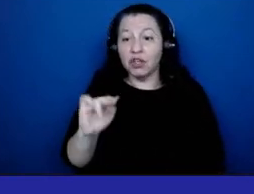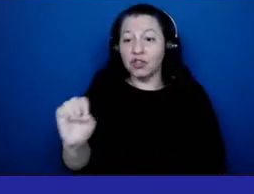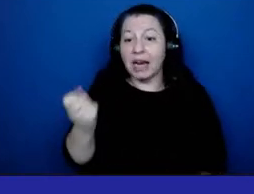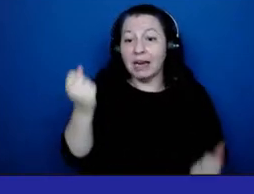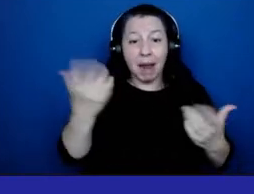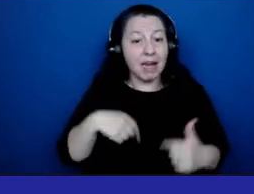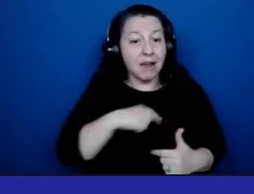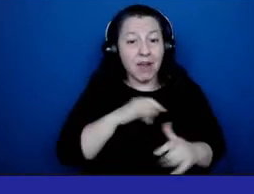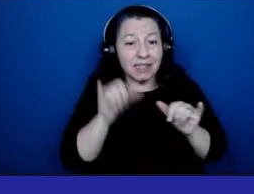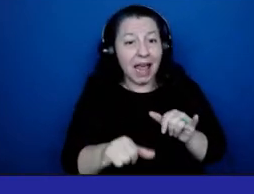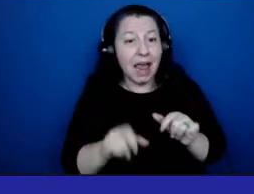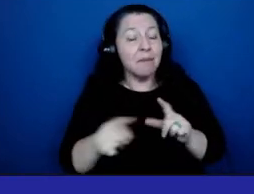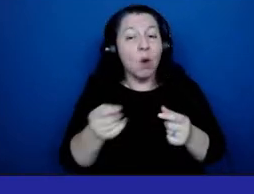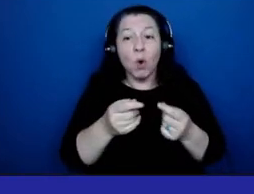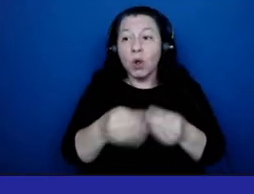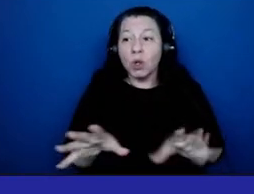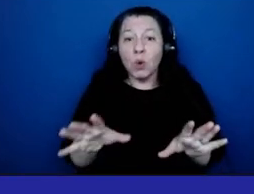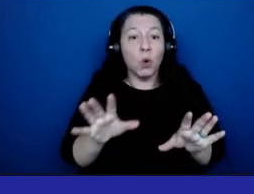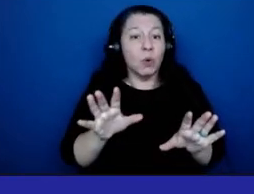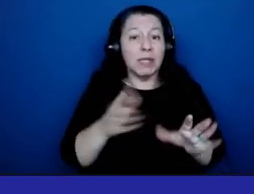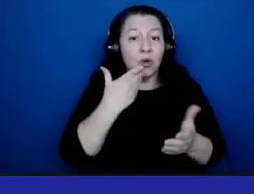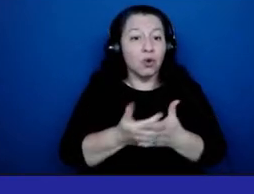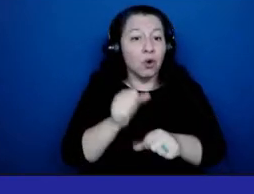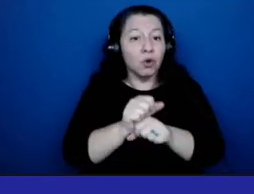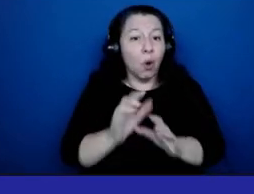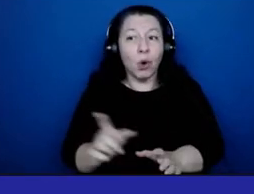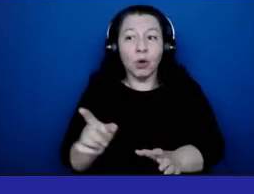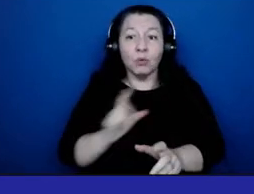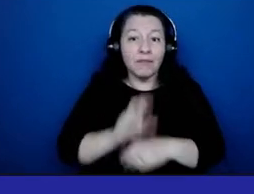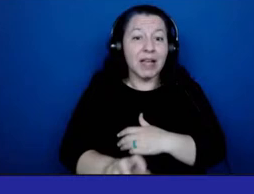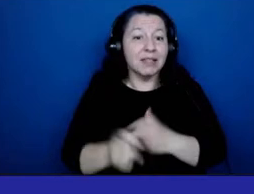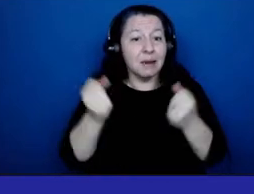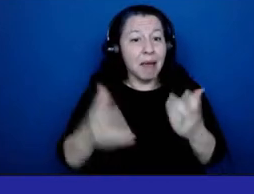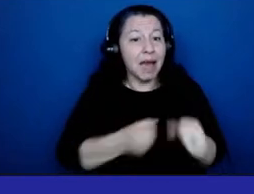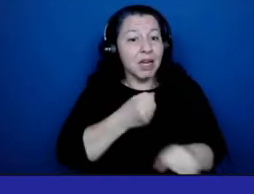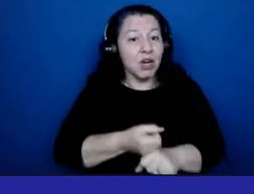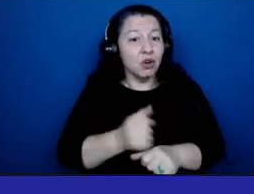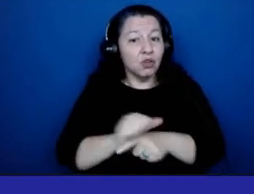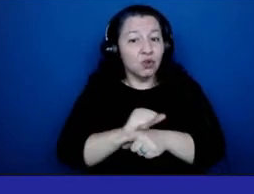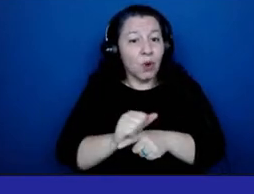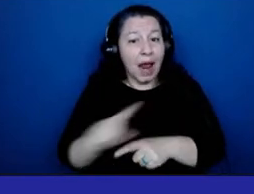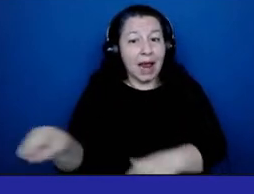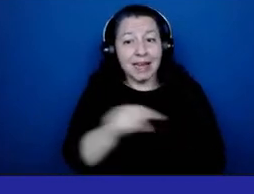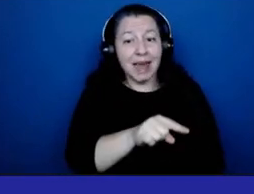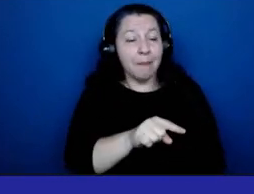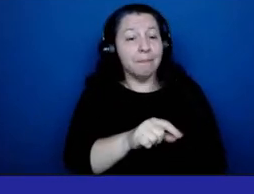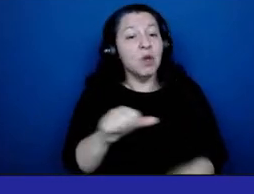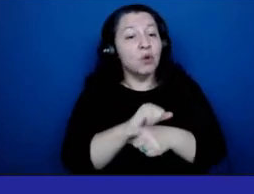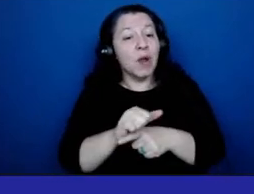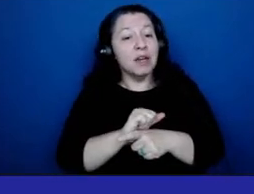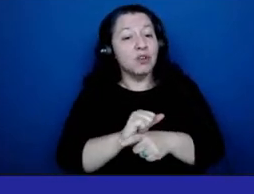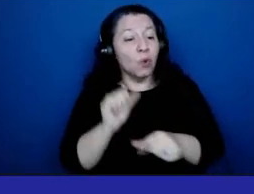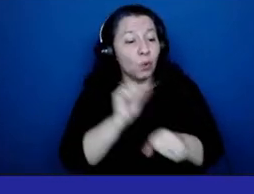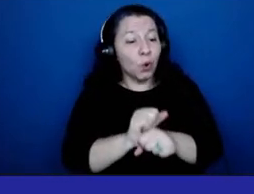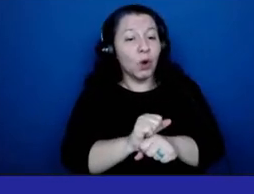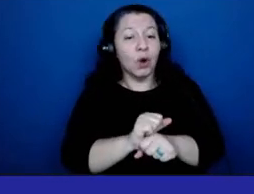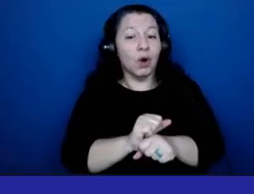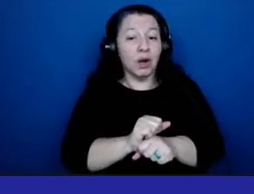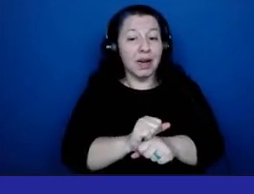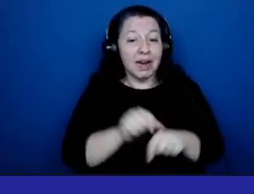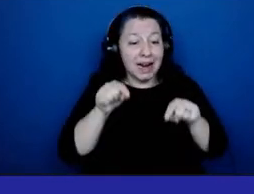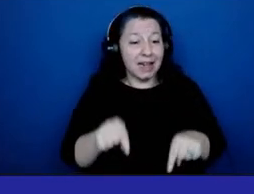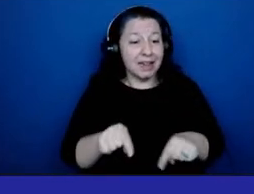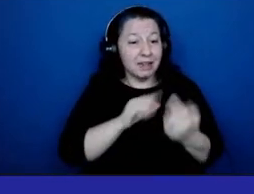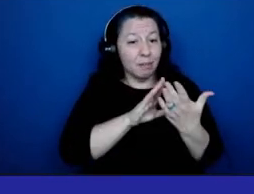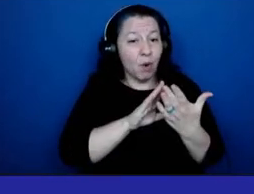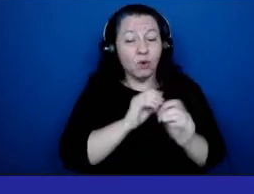stay. But we're losing colleagues that we've invested years in training, training to work in a way that no other health